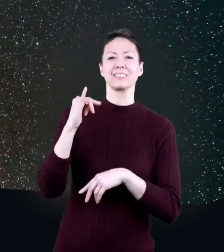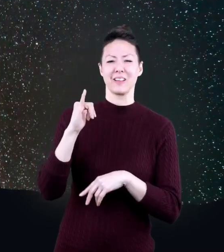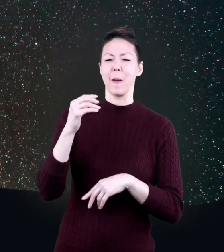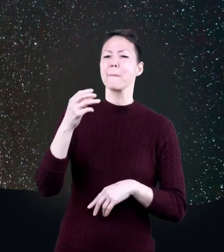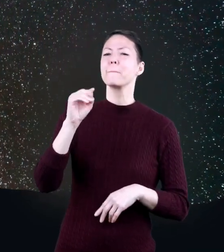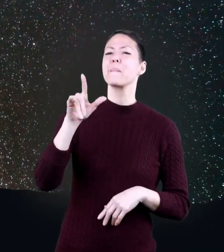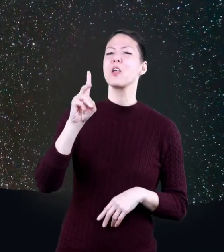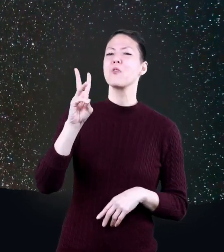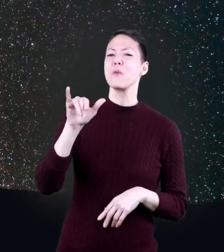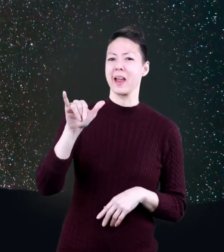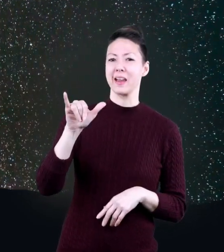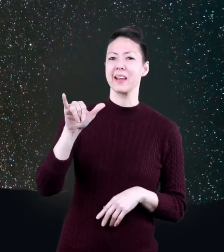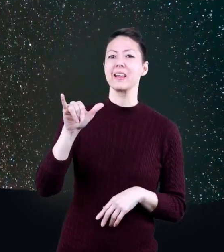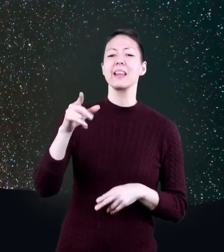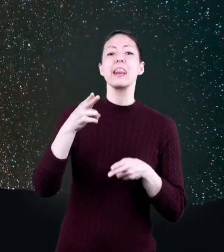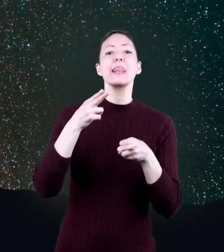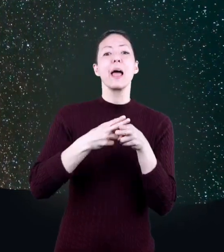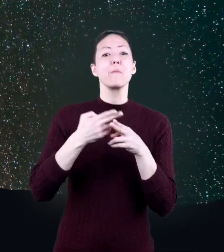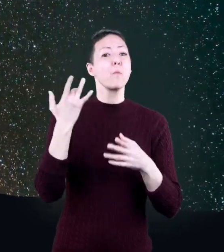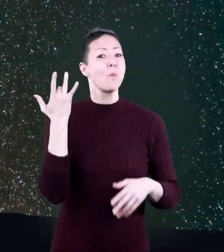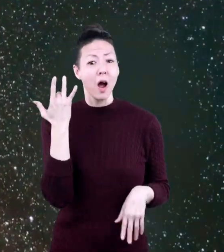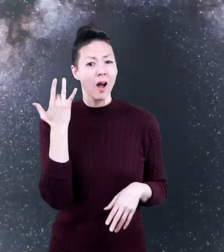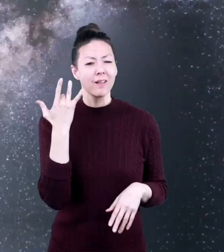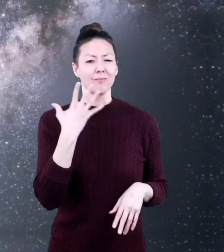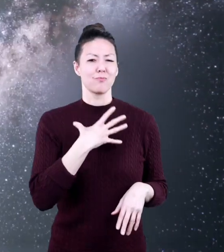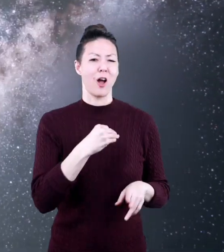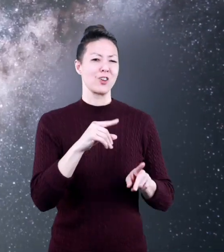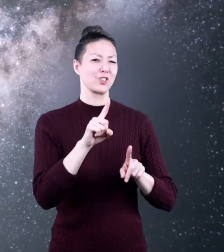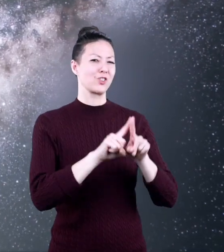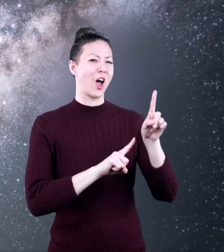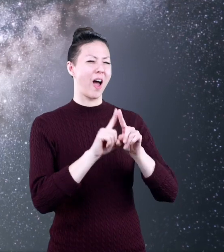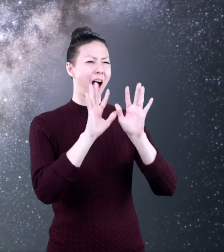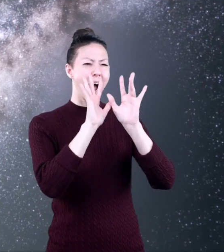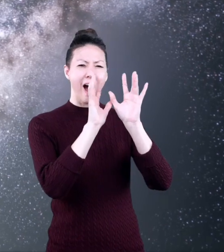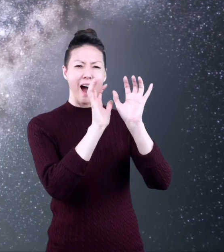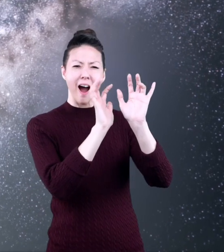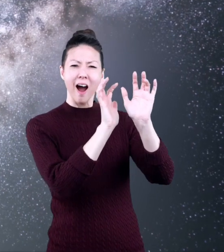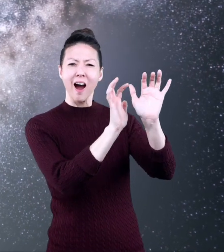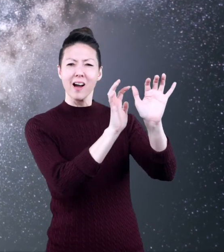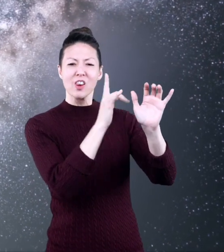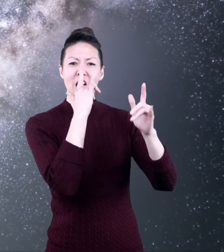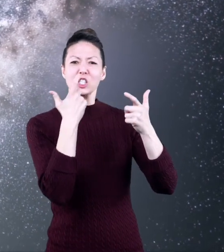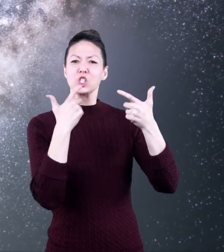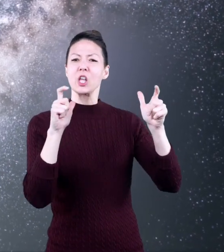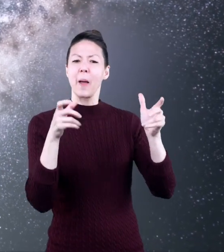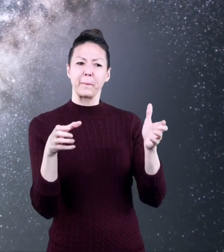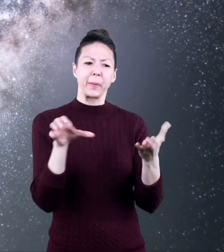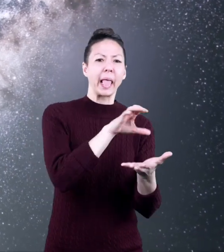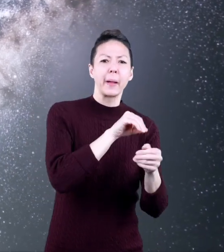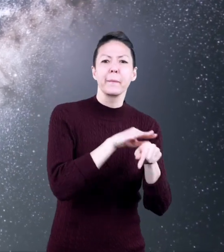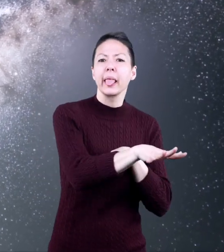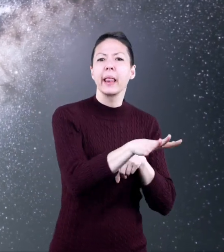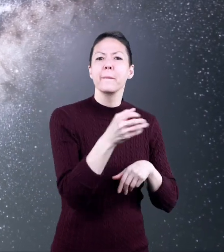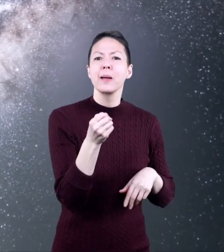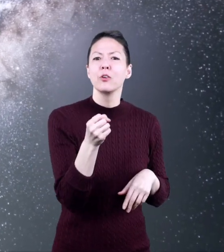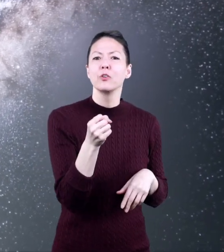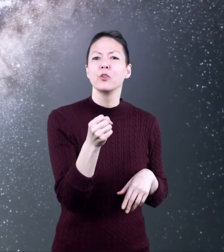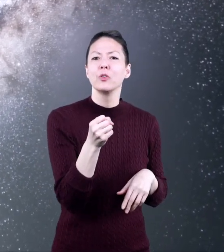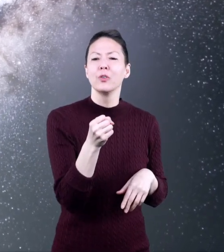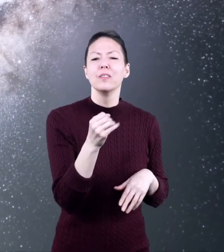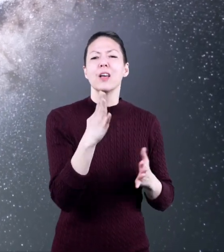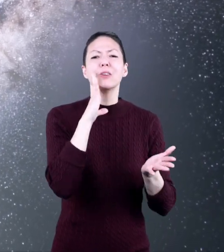Milky Way Galaxy. It gets its name because all those white stars look like a giant spilled glass of milk.